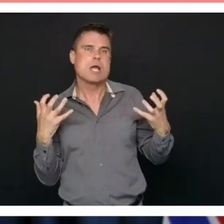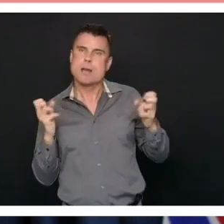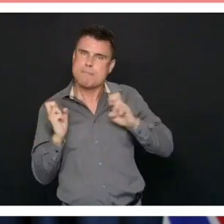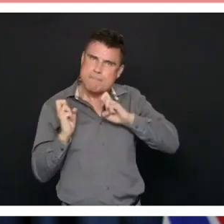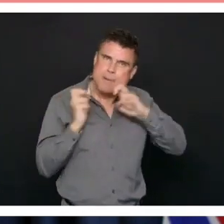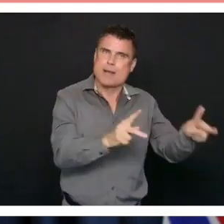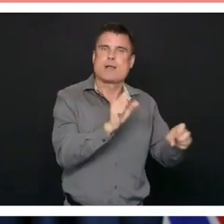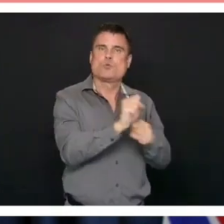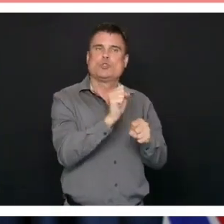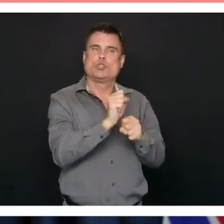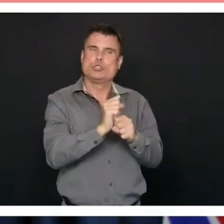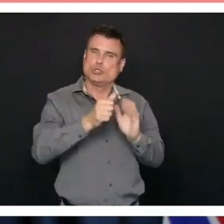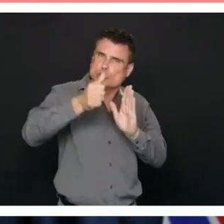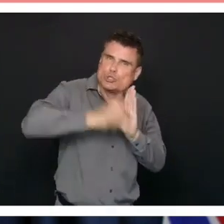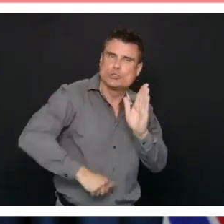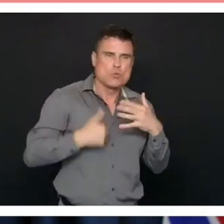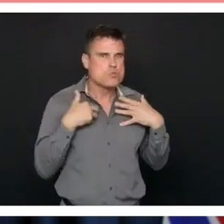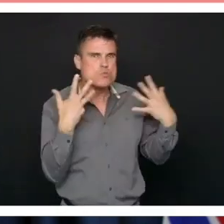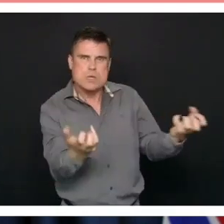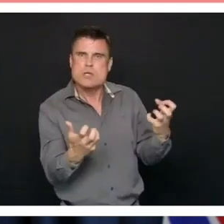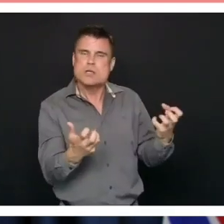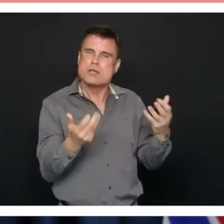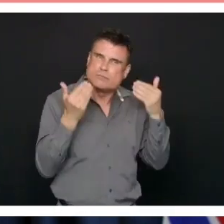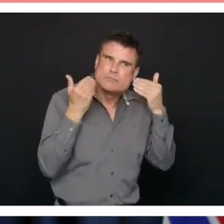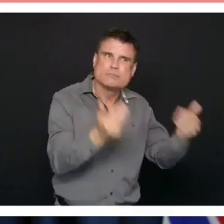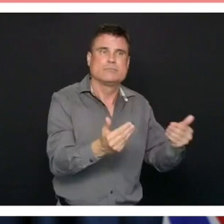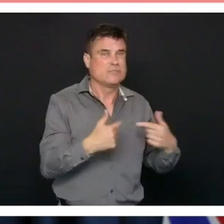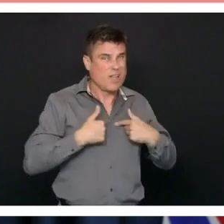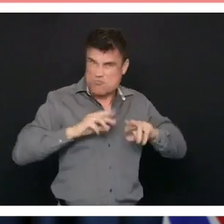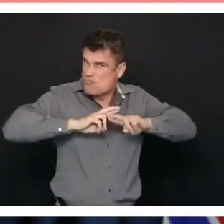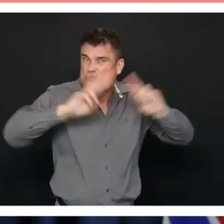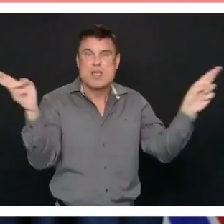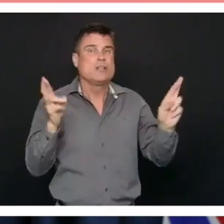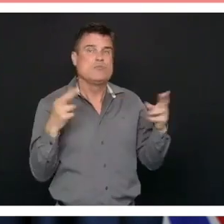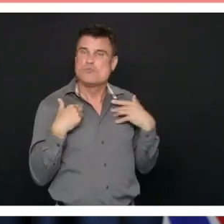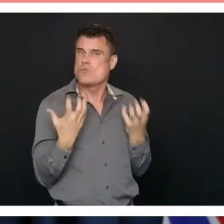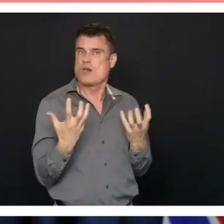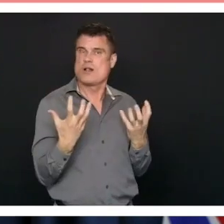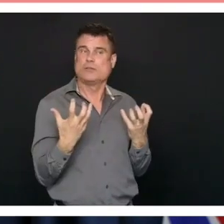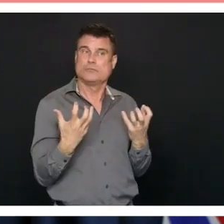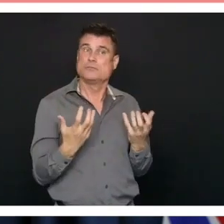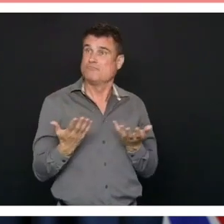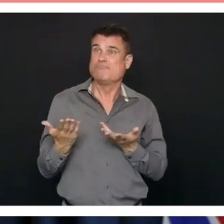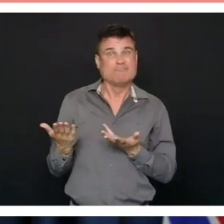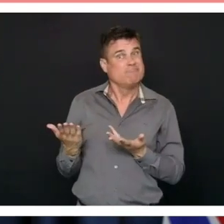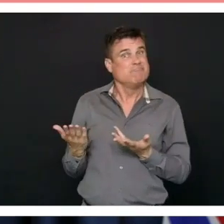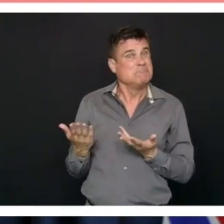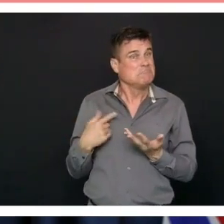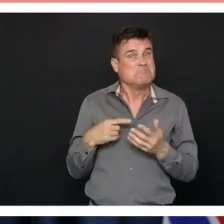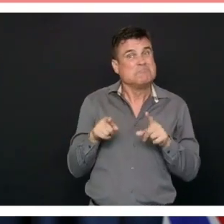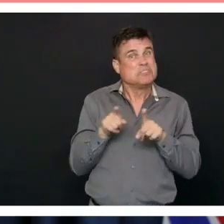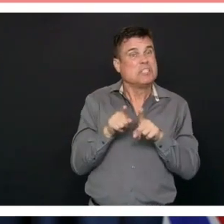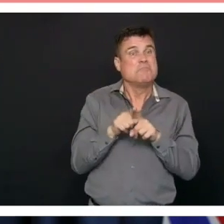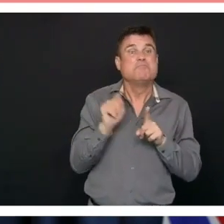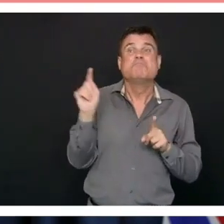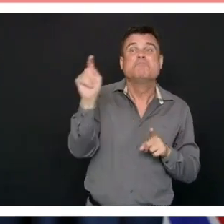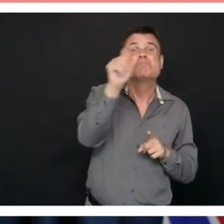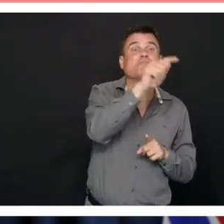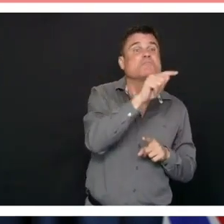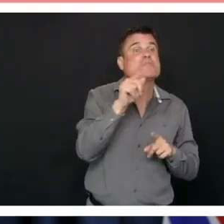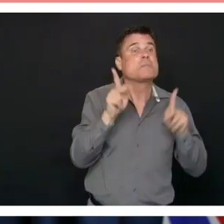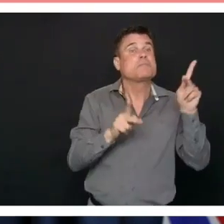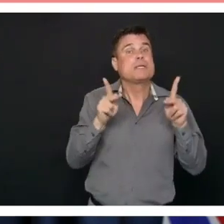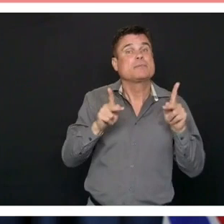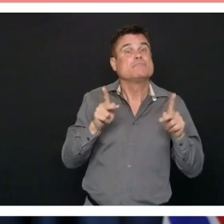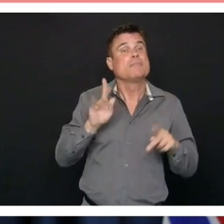I speak of surgeons I think of nurses I think of people who keep operating rooms clean who perform such an important function they